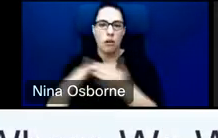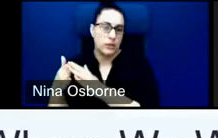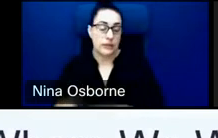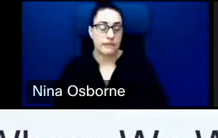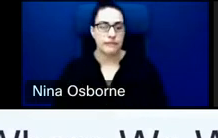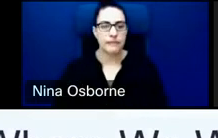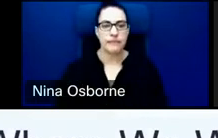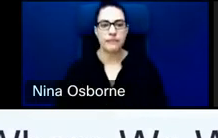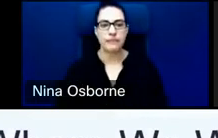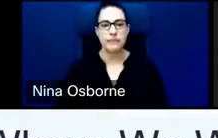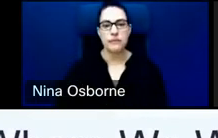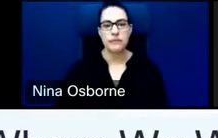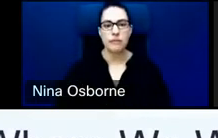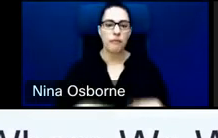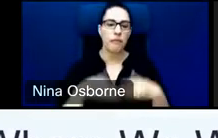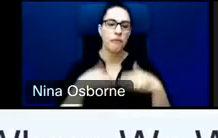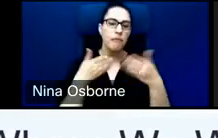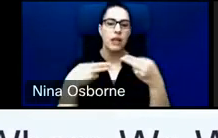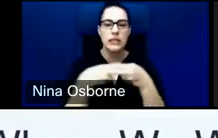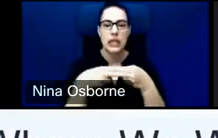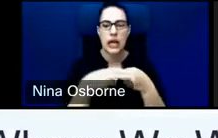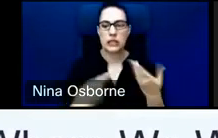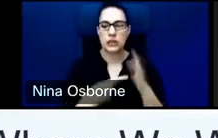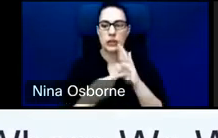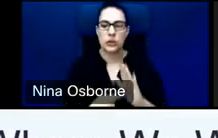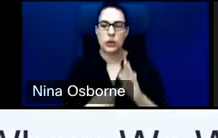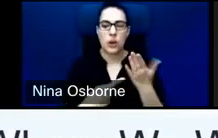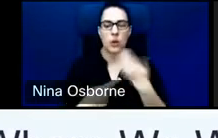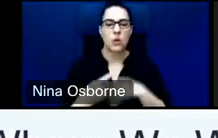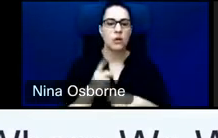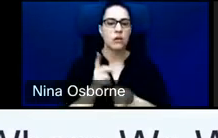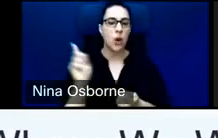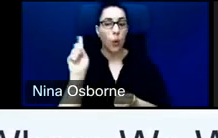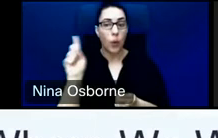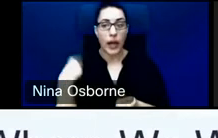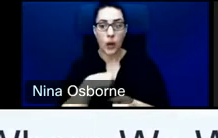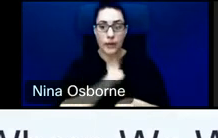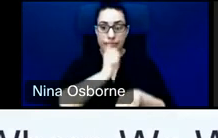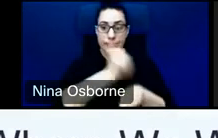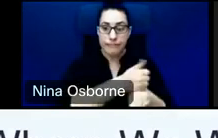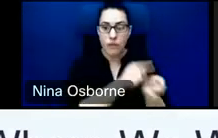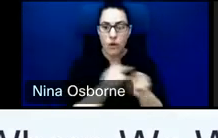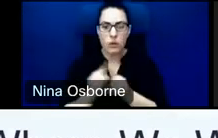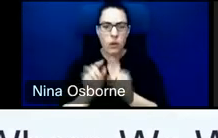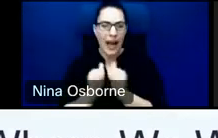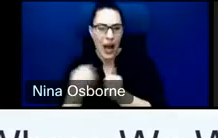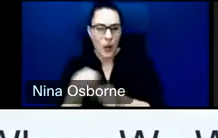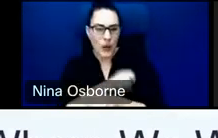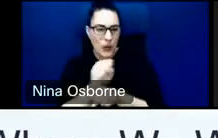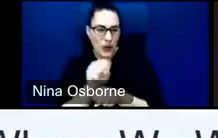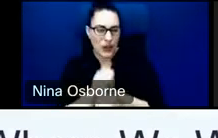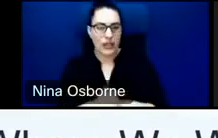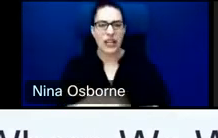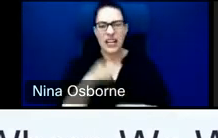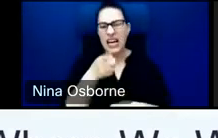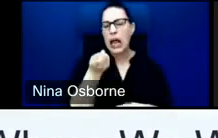And just to give you a little bit of a sense of where we work and how we work, this has actually begun to be a bit outdated, but our total